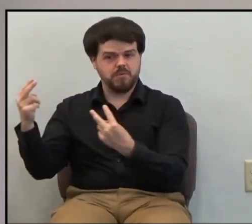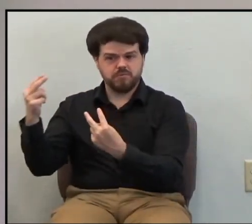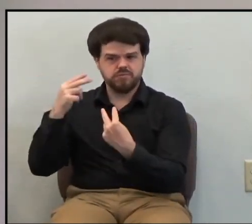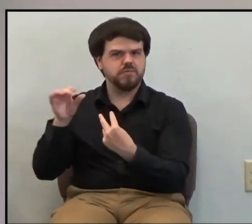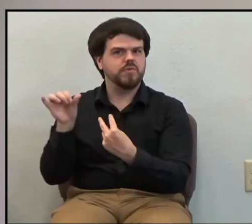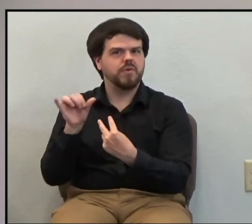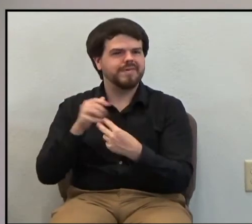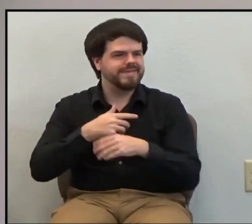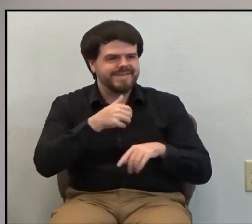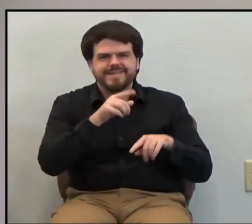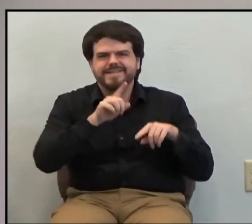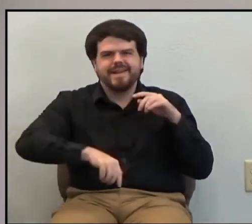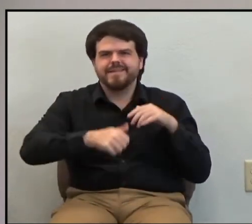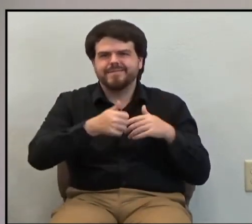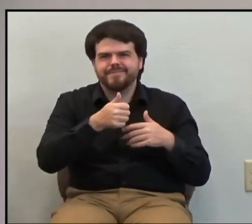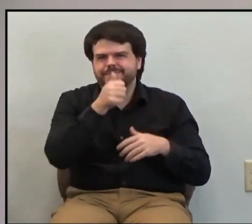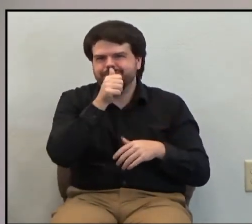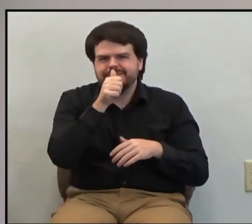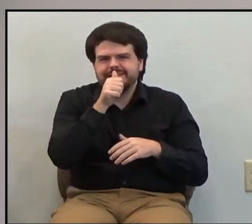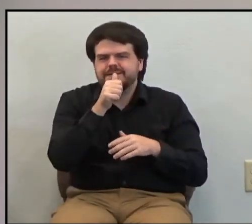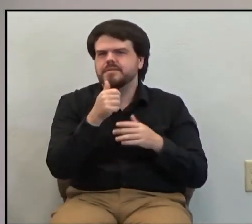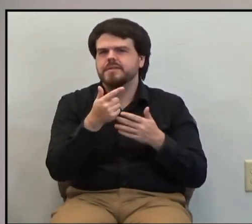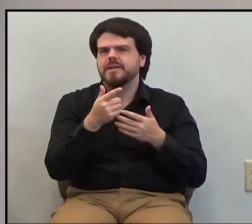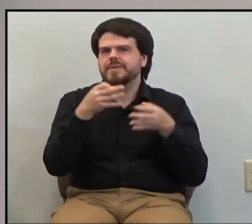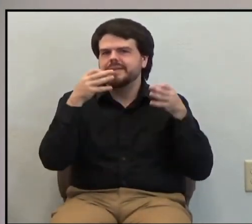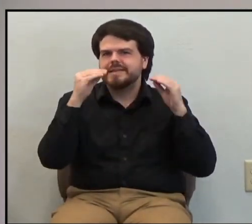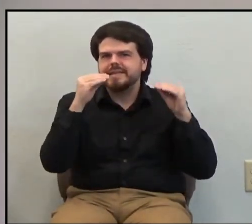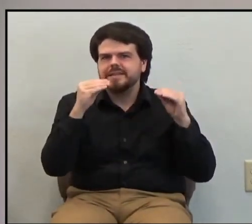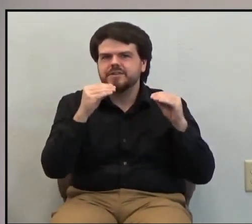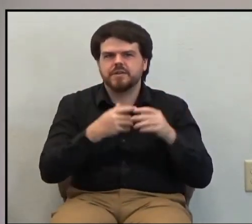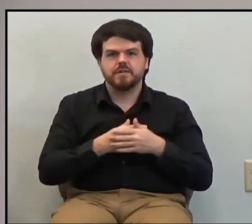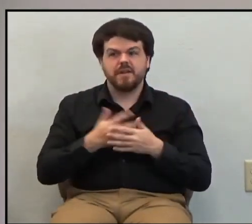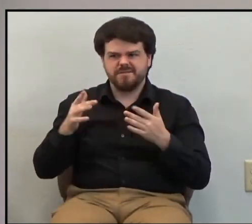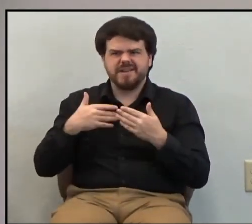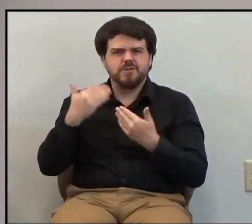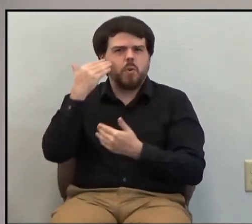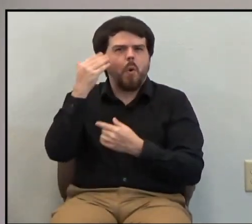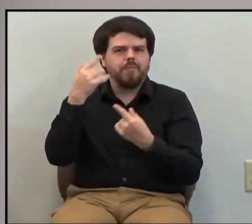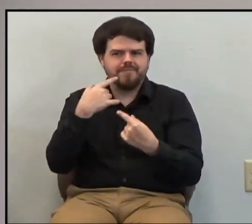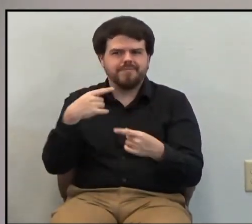not secret teachings, teachings that are known publicly,